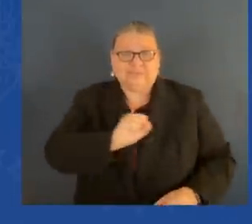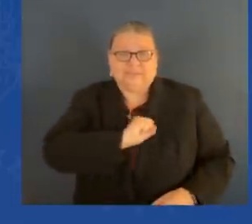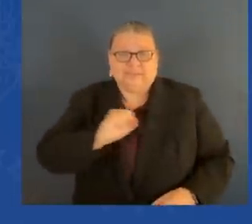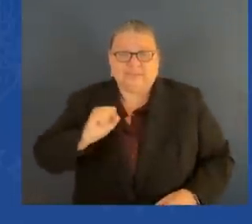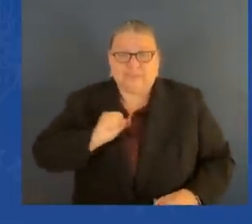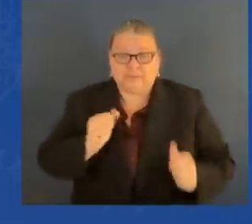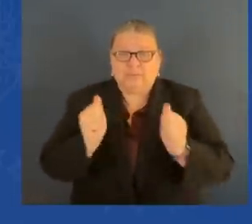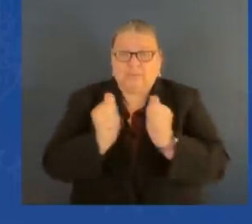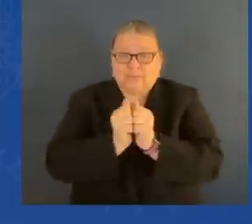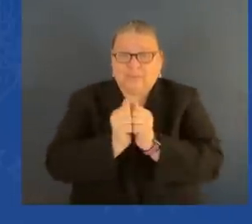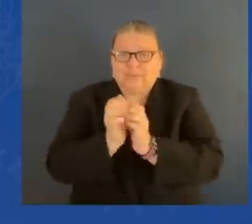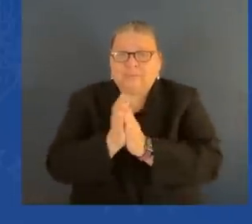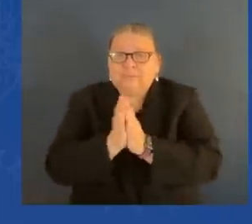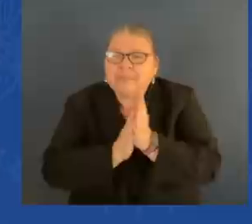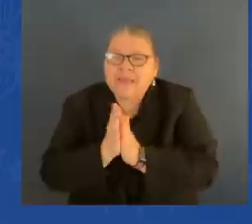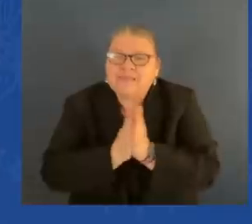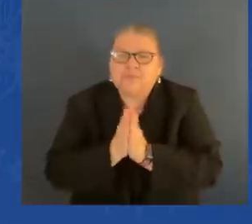rights.